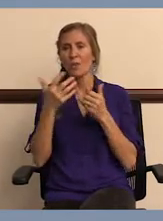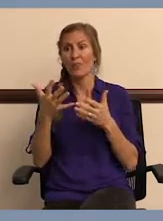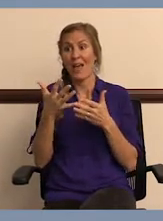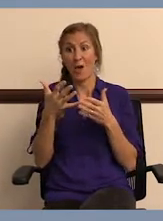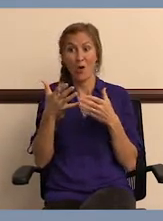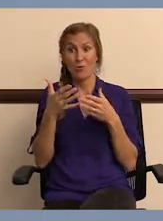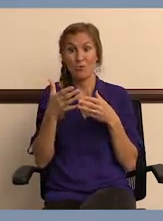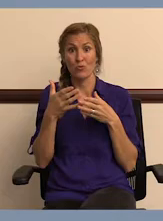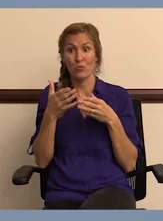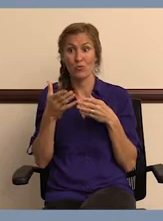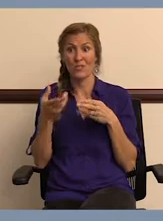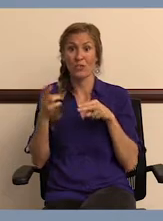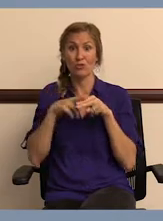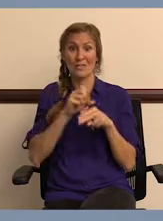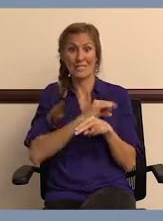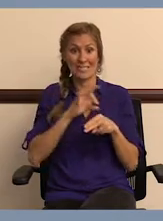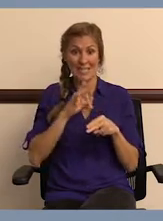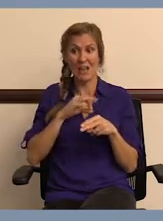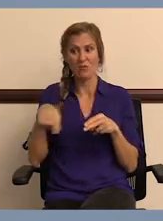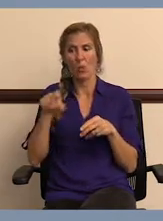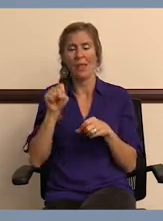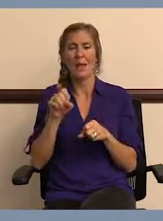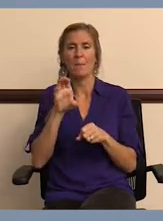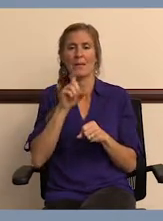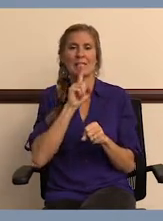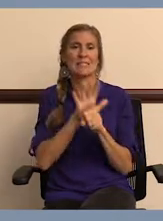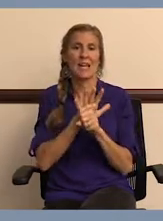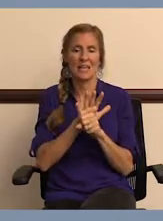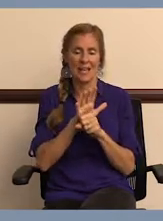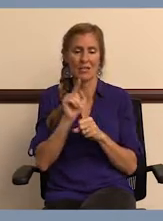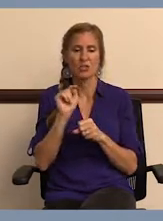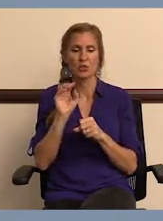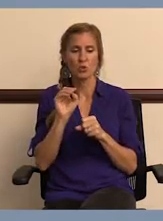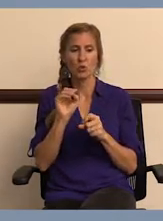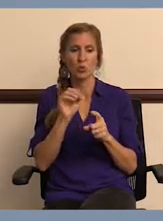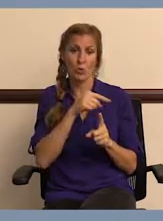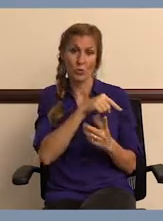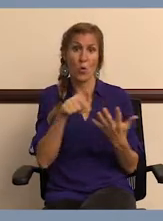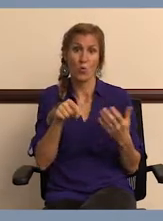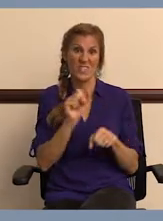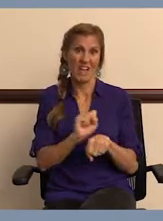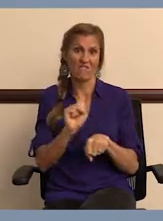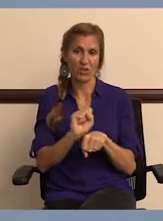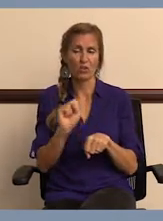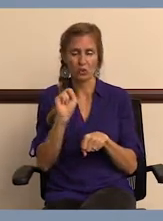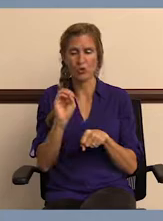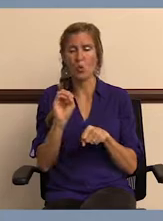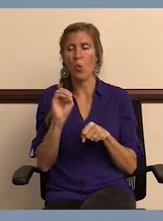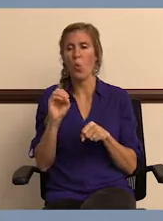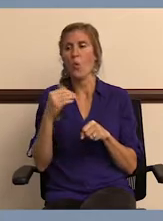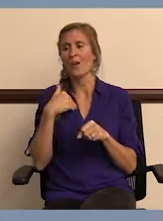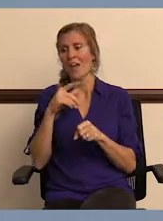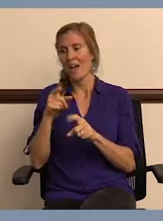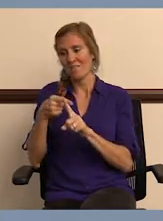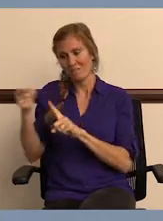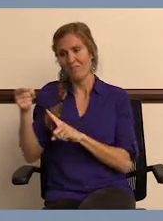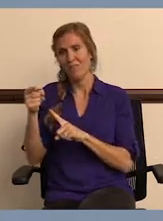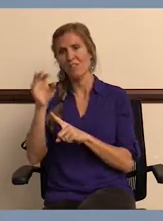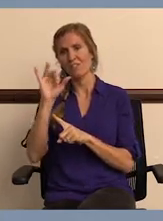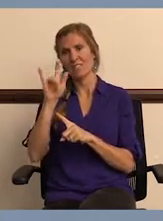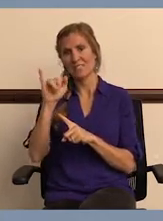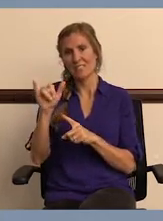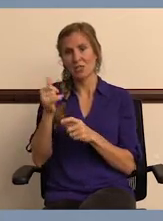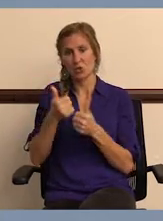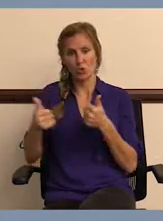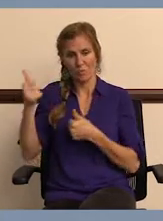without growing staff, so that they could be dedicated, you know, towards those efforts. So we now have a dedicated facility